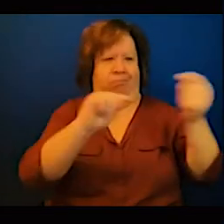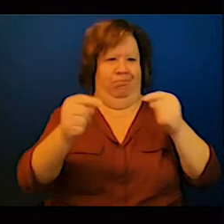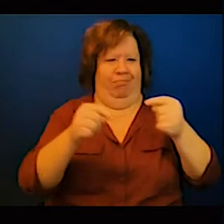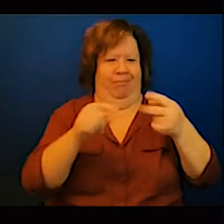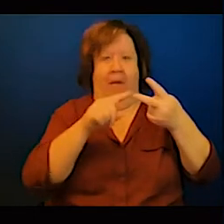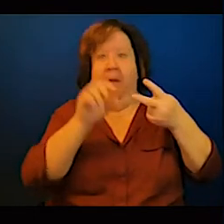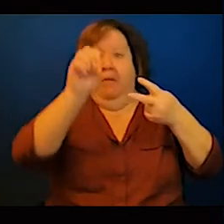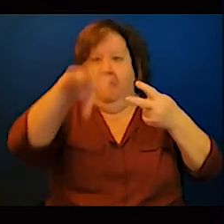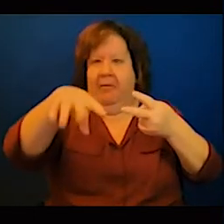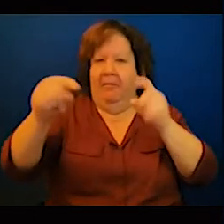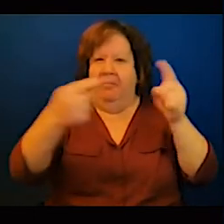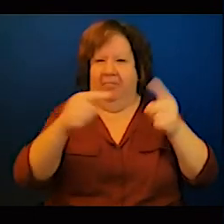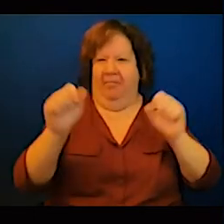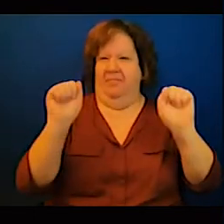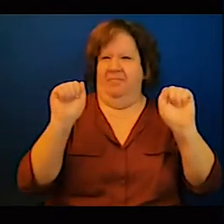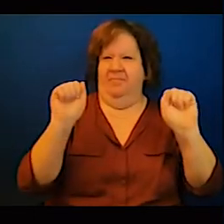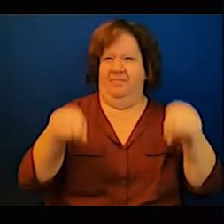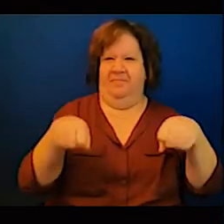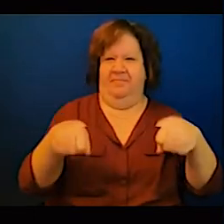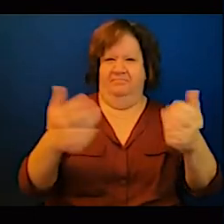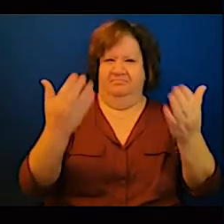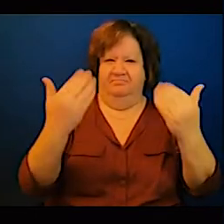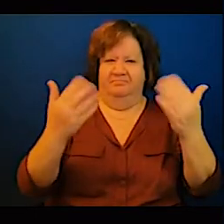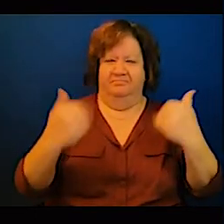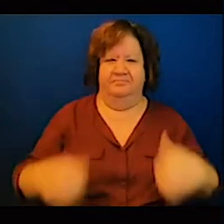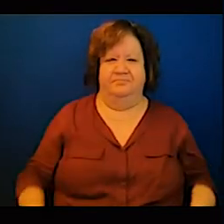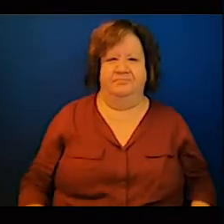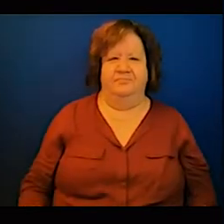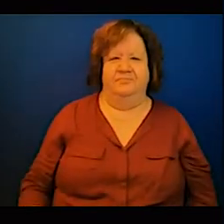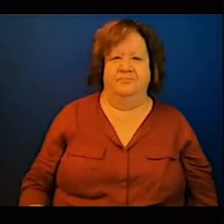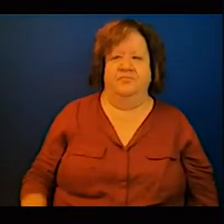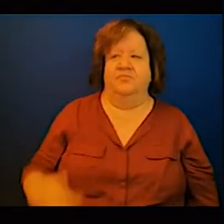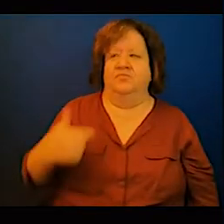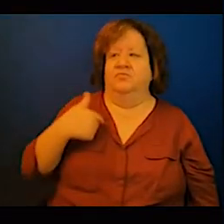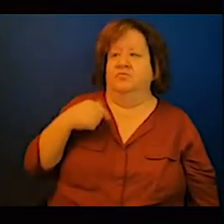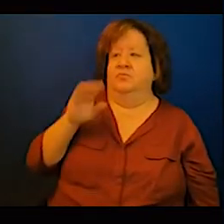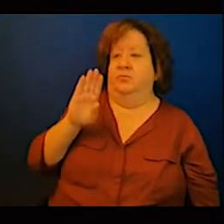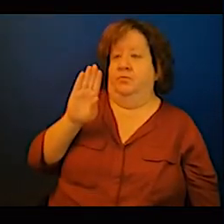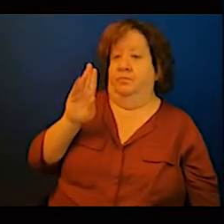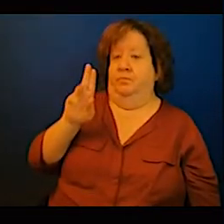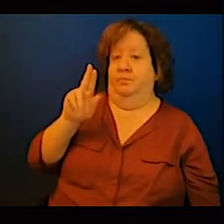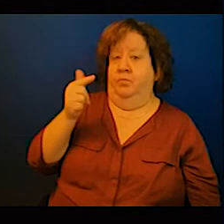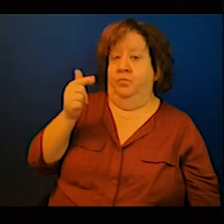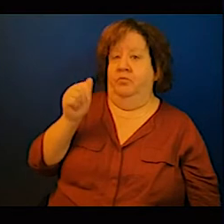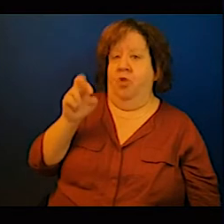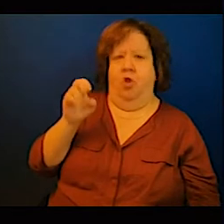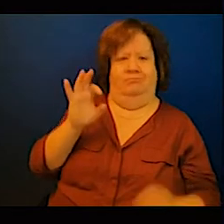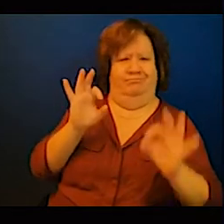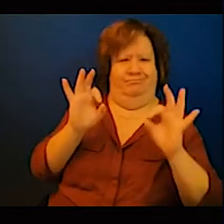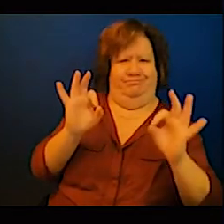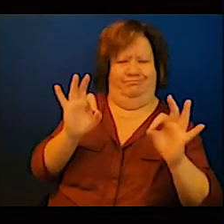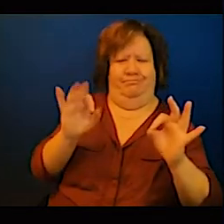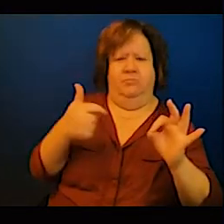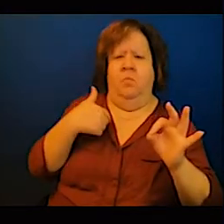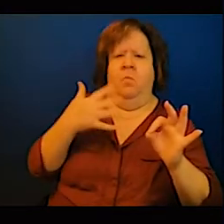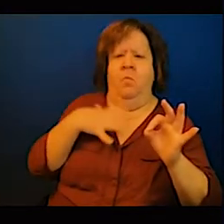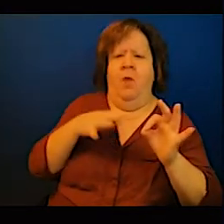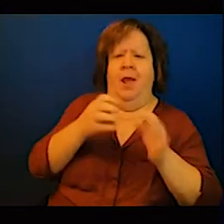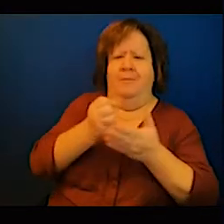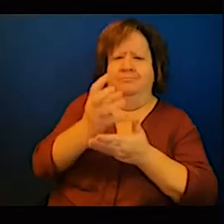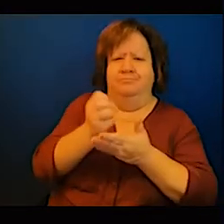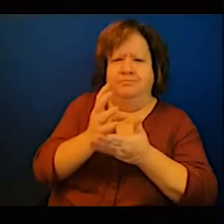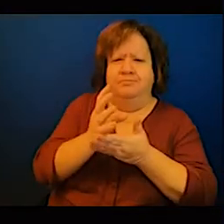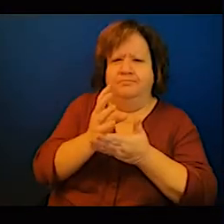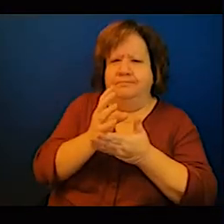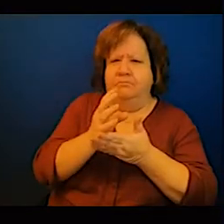expand or touch on the aspects I'm trying to provide here. In summary, for example,